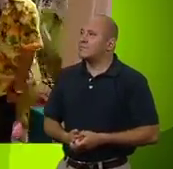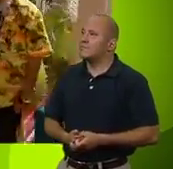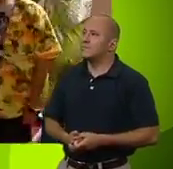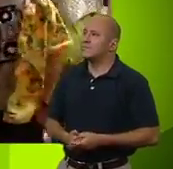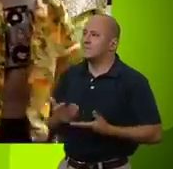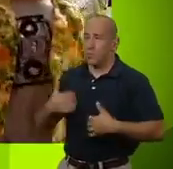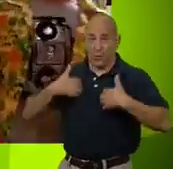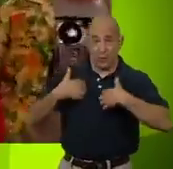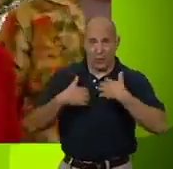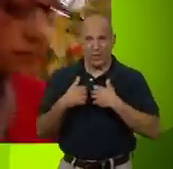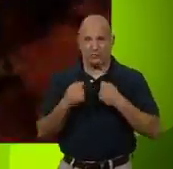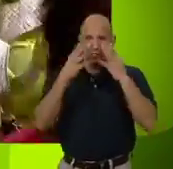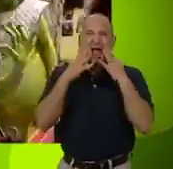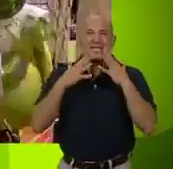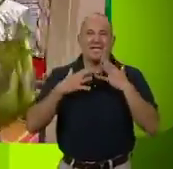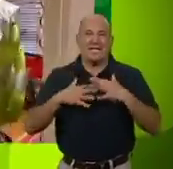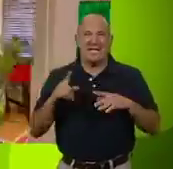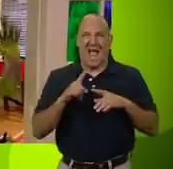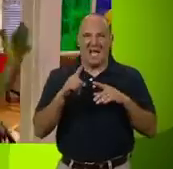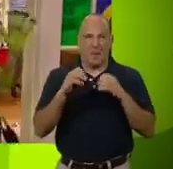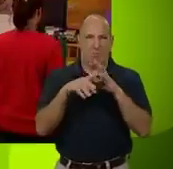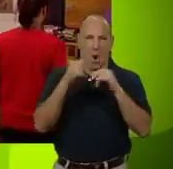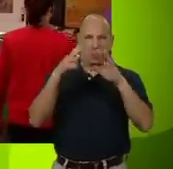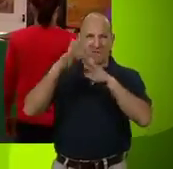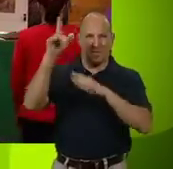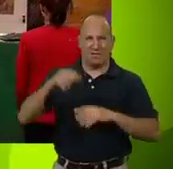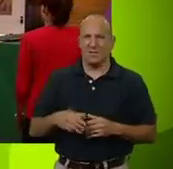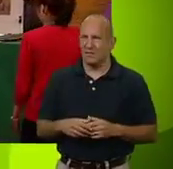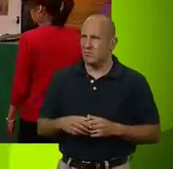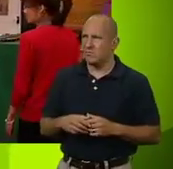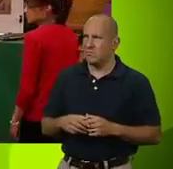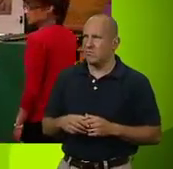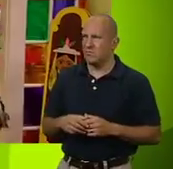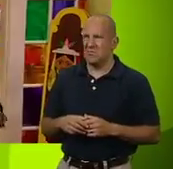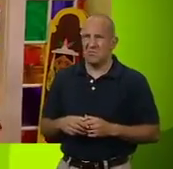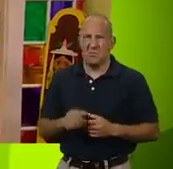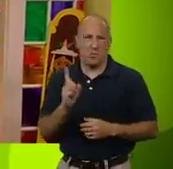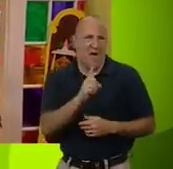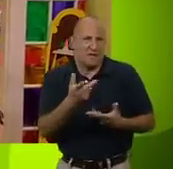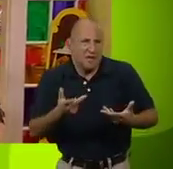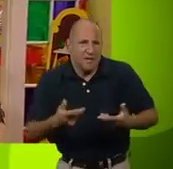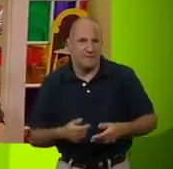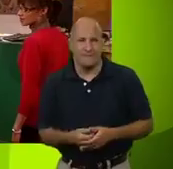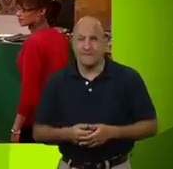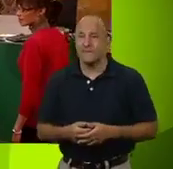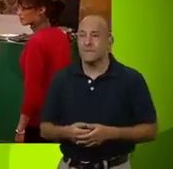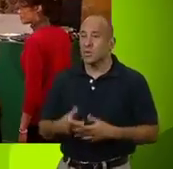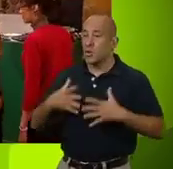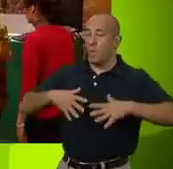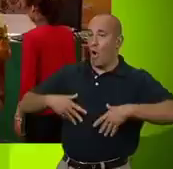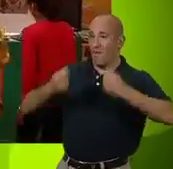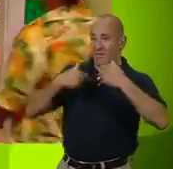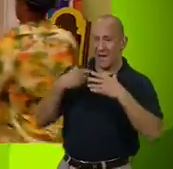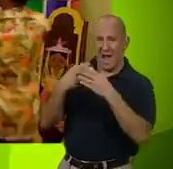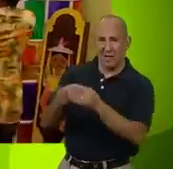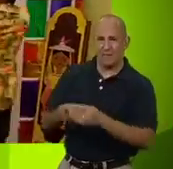After all that excitement, I'm sweating like an actor in Bog Weasel. Whatever that is. I hope you get